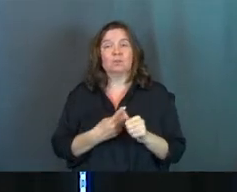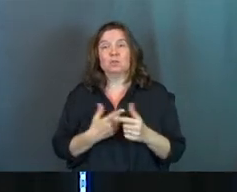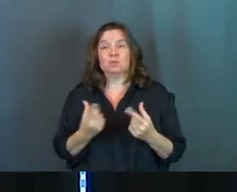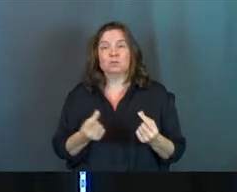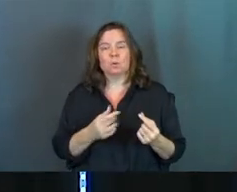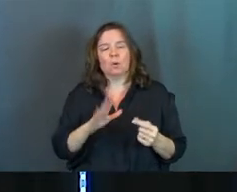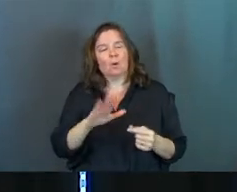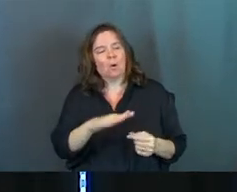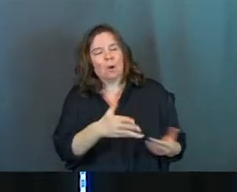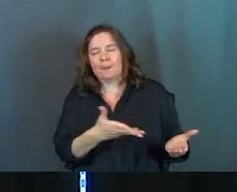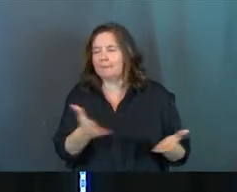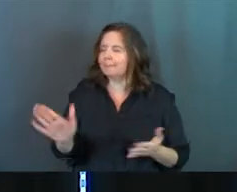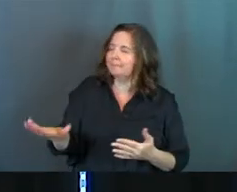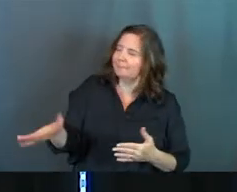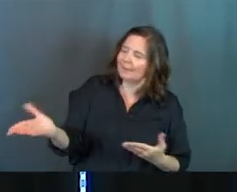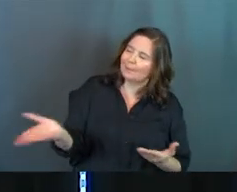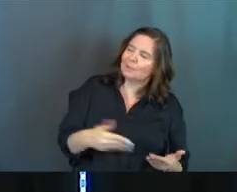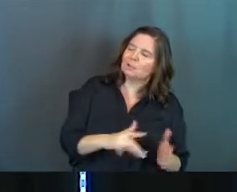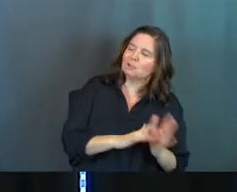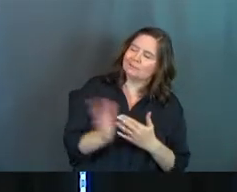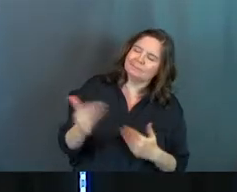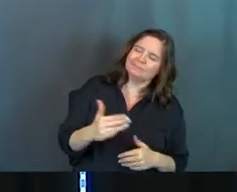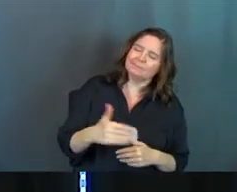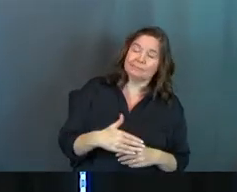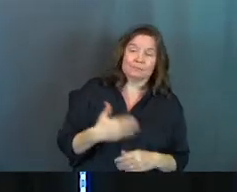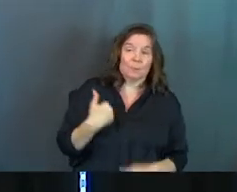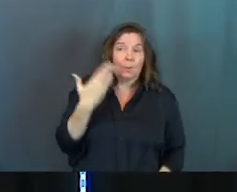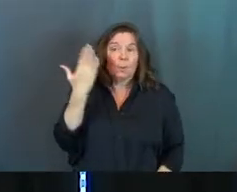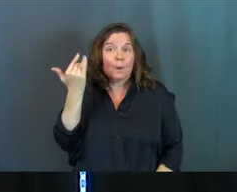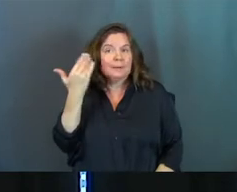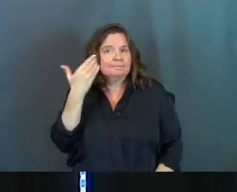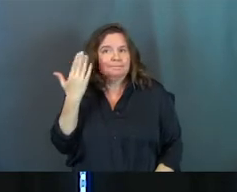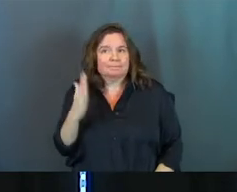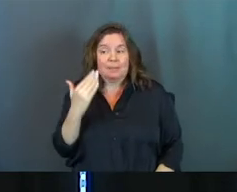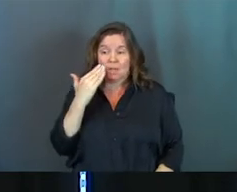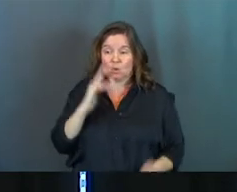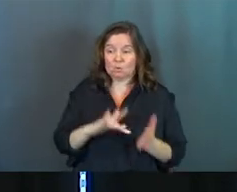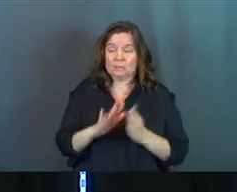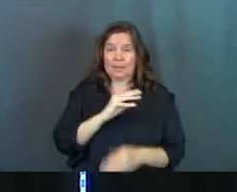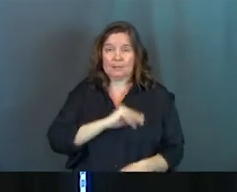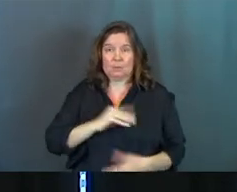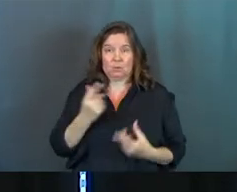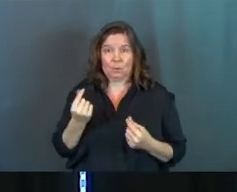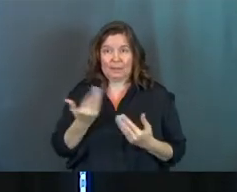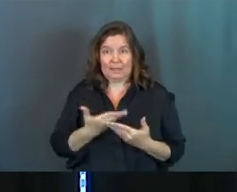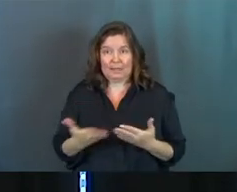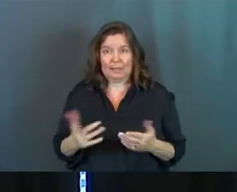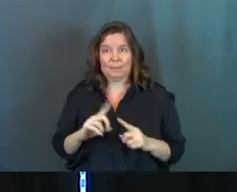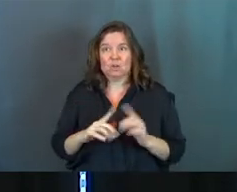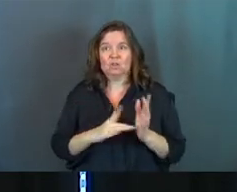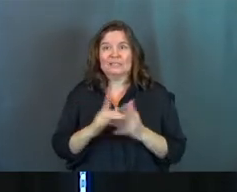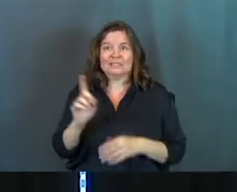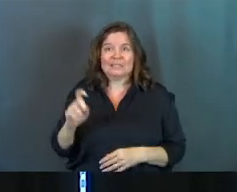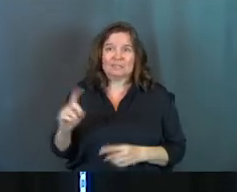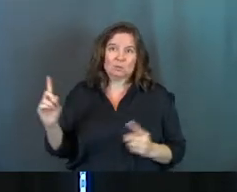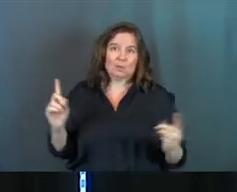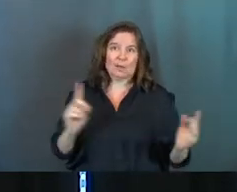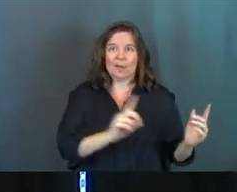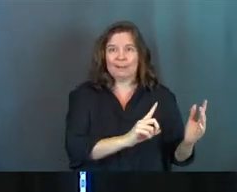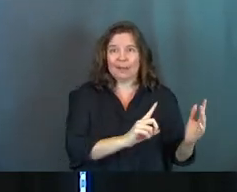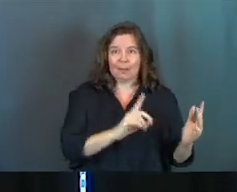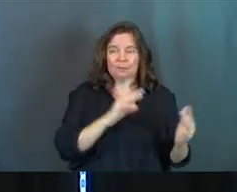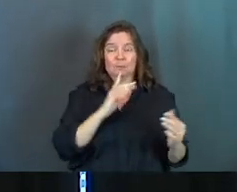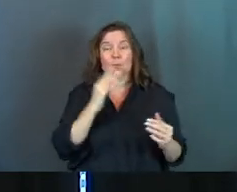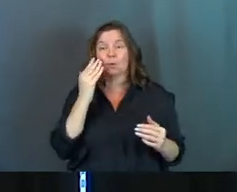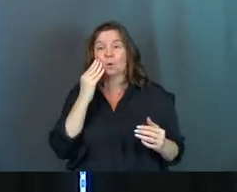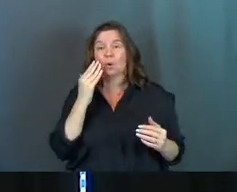they do, is go, Hey, bring Jesus out. We don't know why. They know Jesus is on ministry. He's doing these crazy things, but Jesus needs to come out. What we